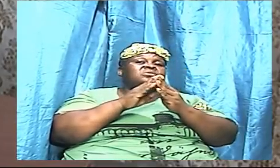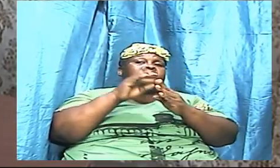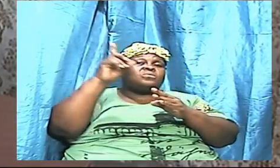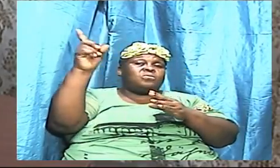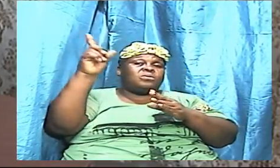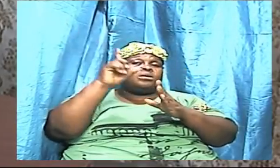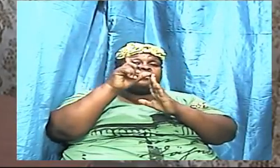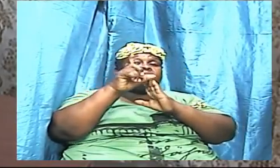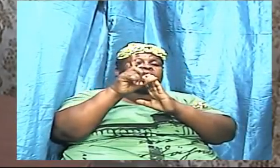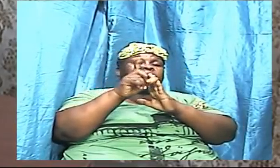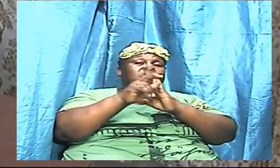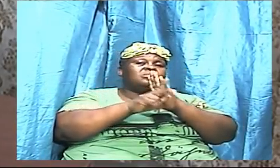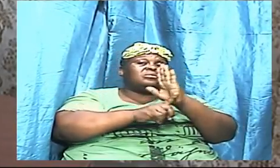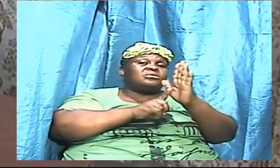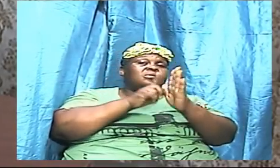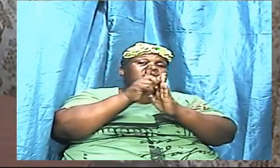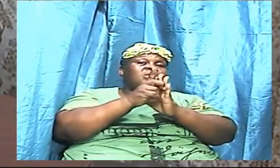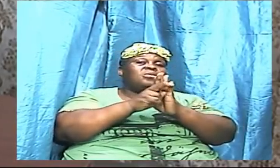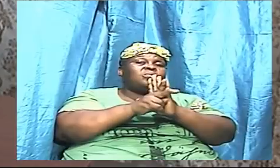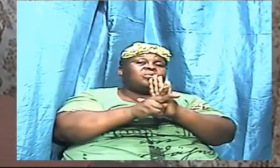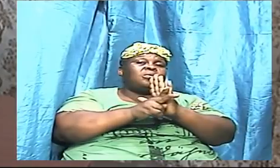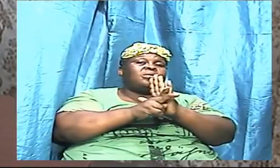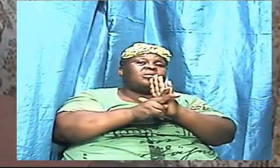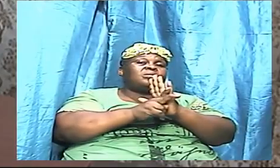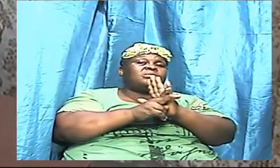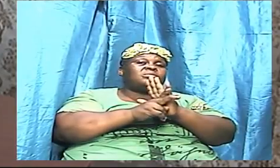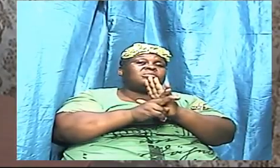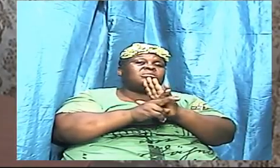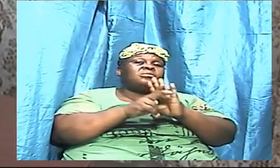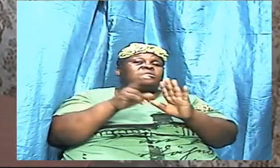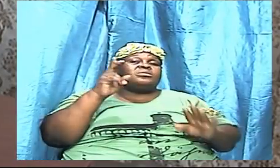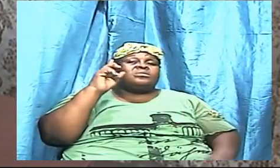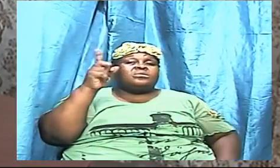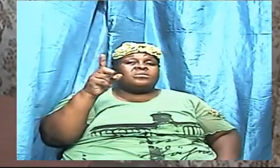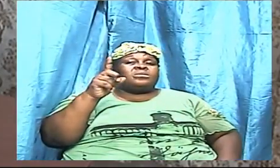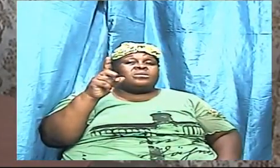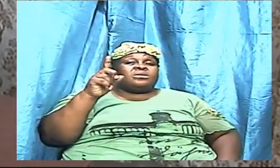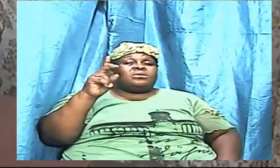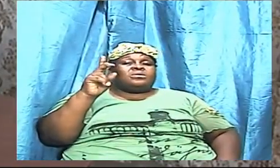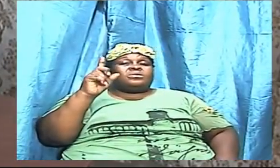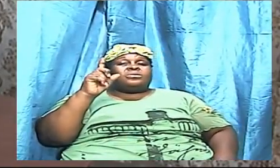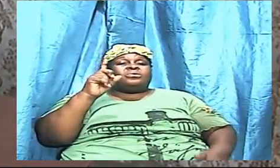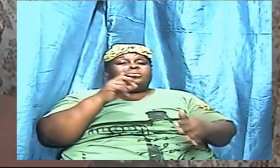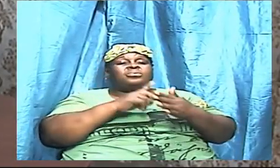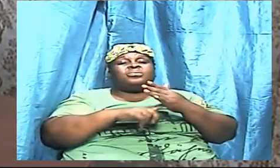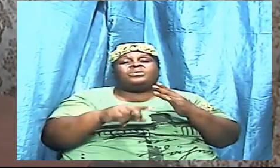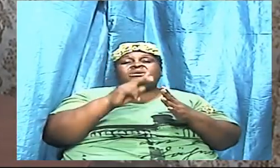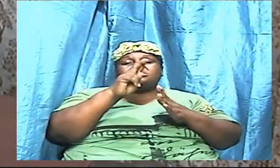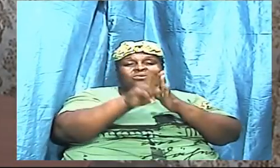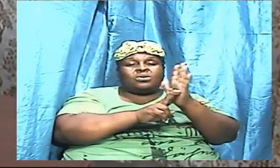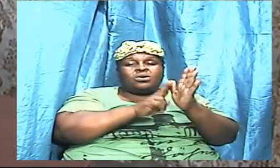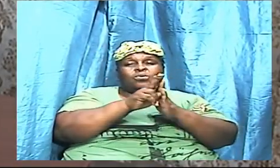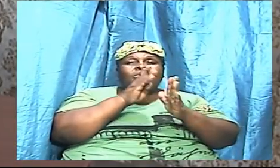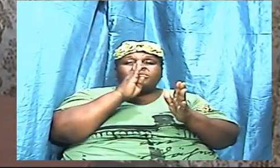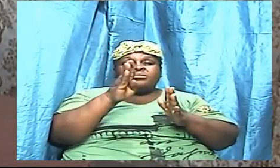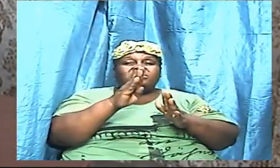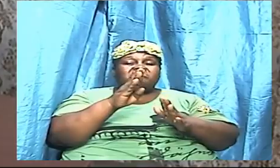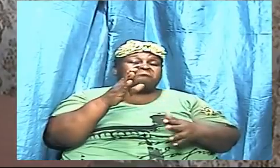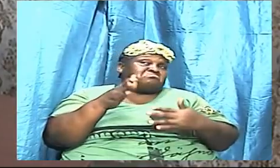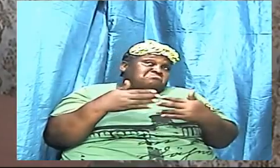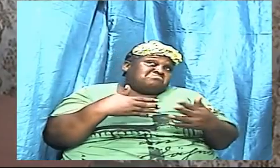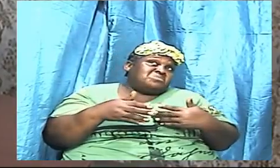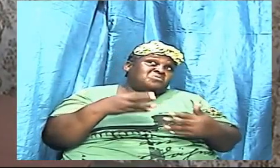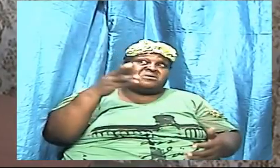you details on that in a little while what hour it will be whether it is 6 to 7 or